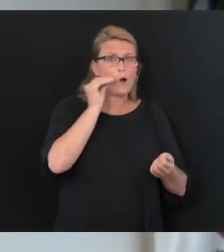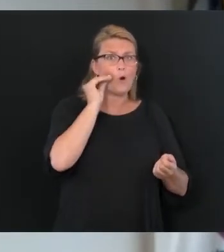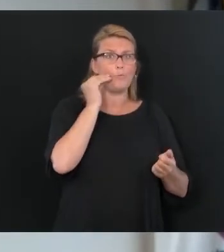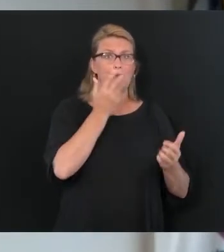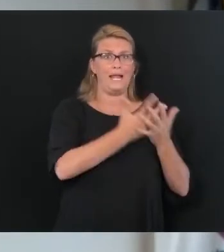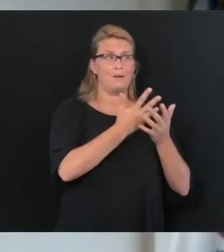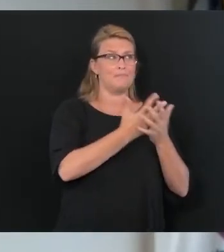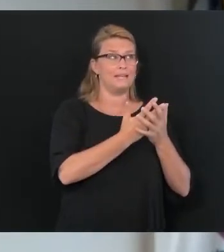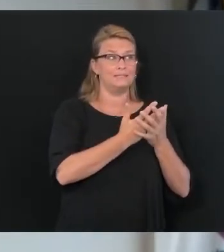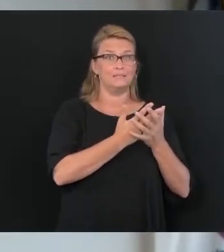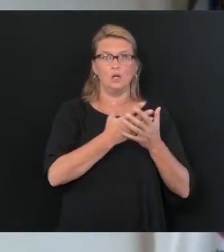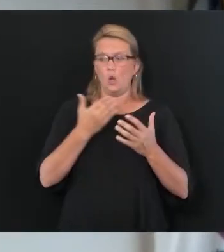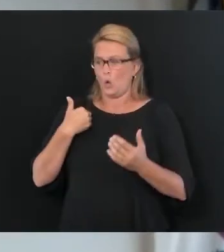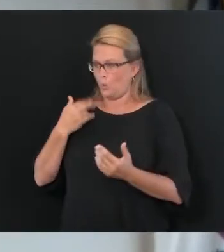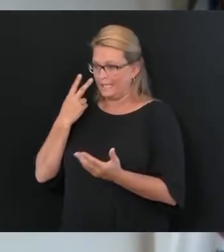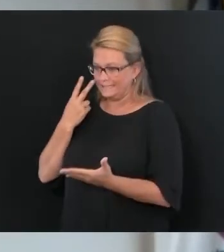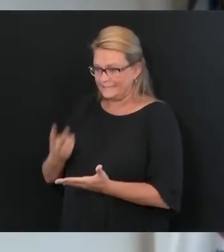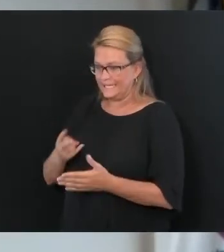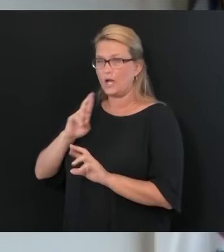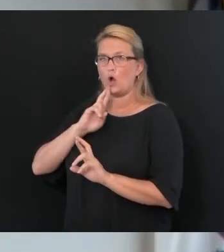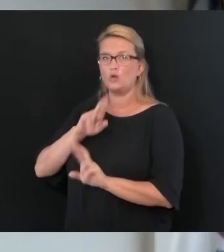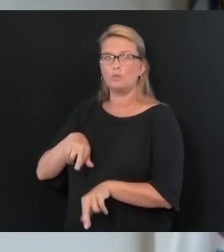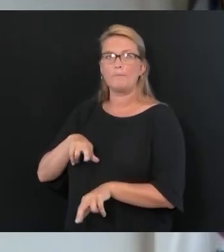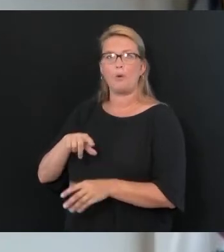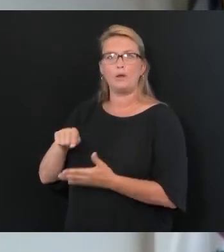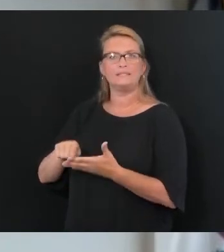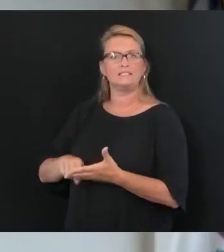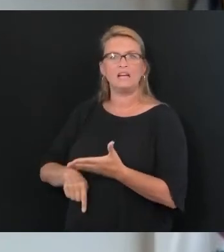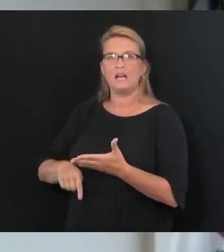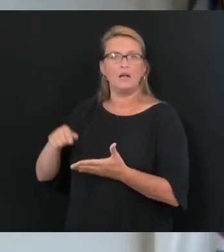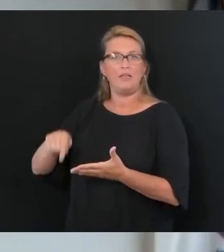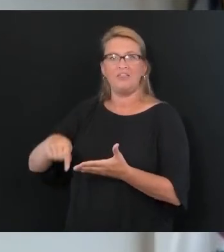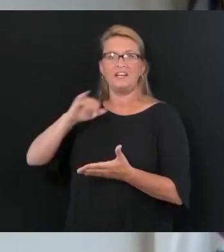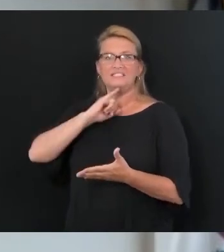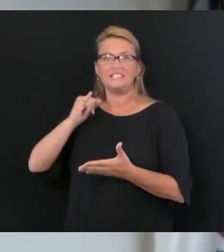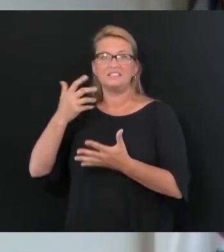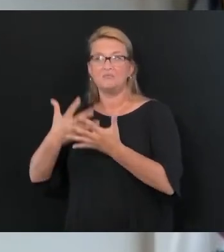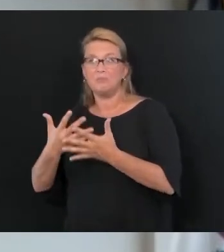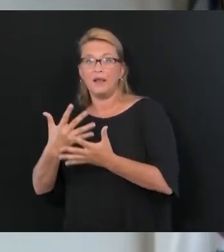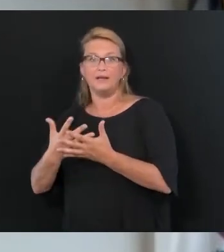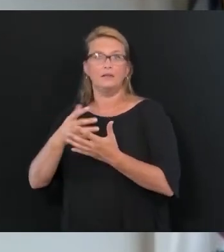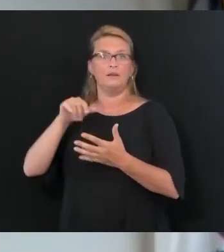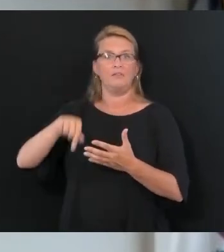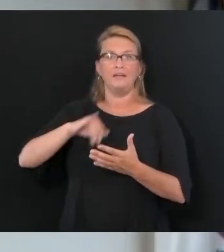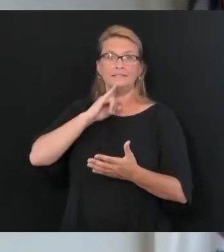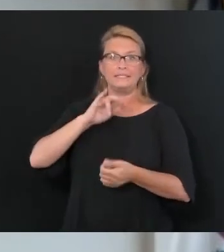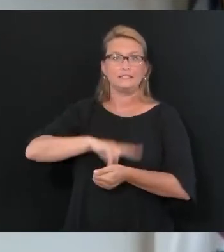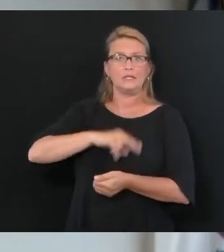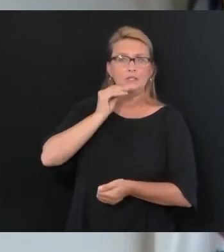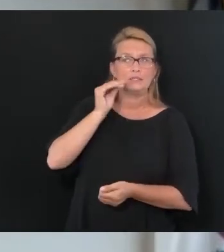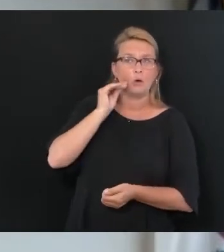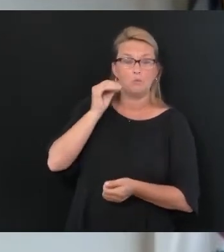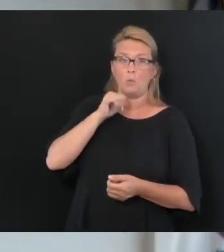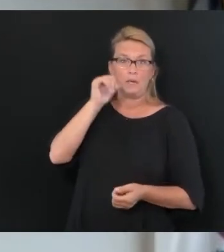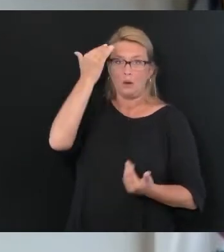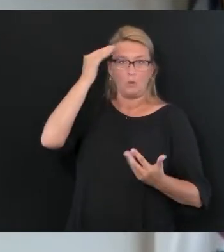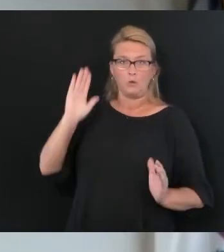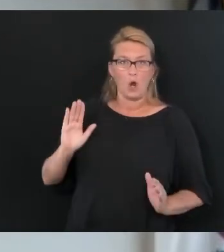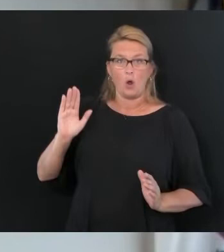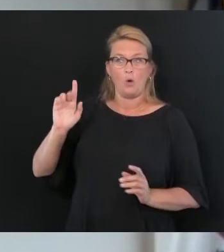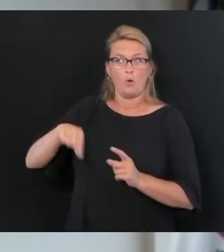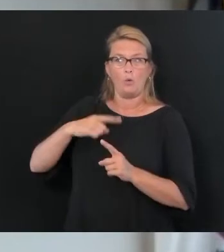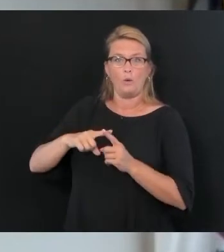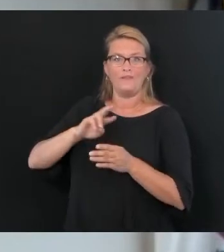that we get in. There's no information with regard to the lab report that says this is a patient in a nursing home or this is an inmate in a facility.